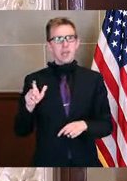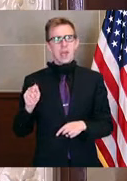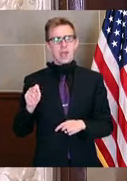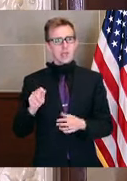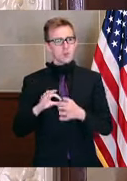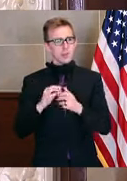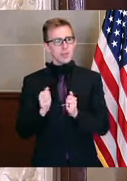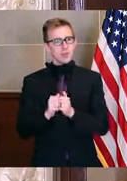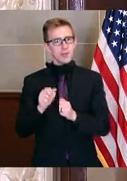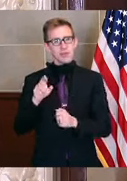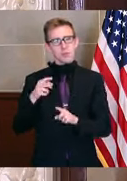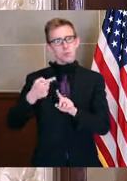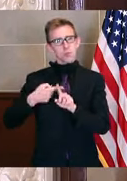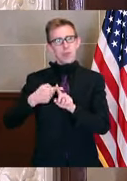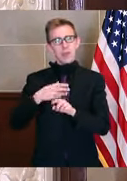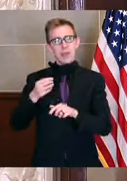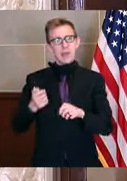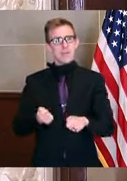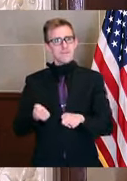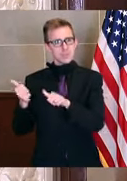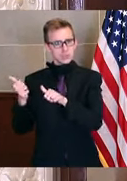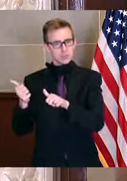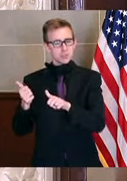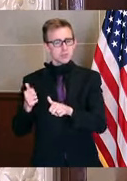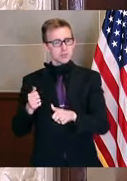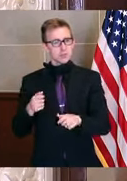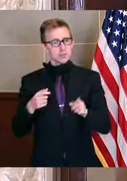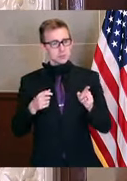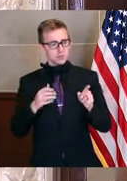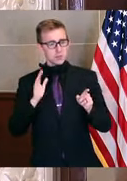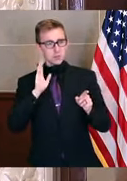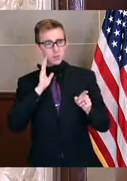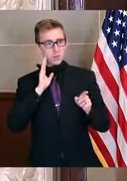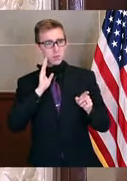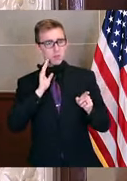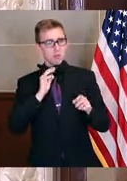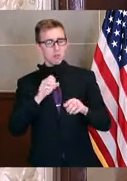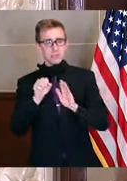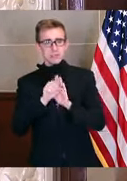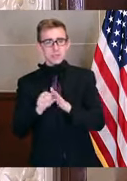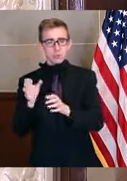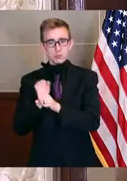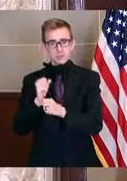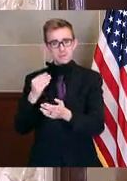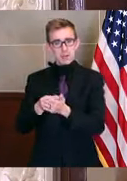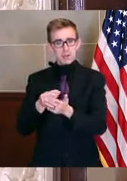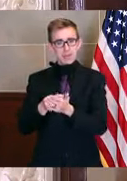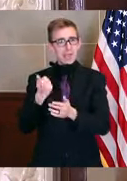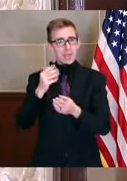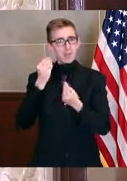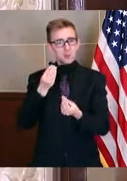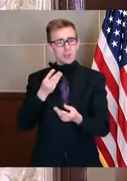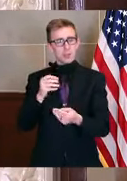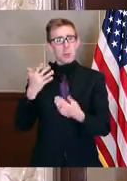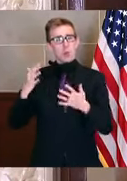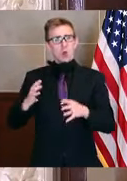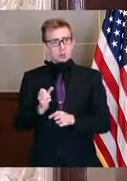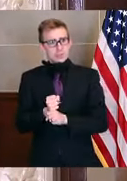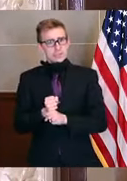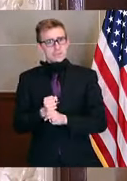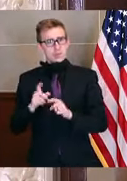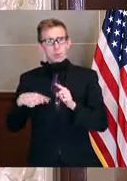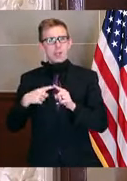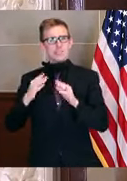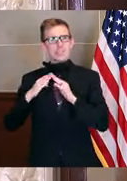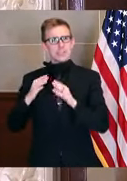rent and evictions, any idea when the state will be receiving that money? If we or maybe we've already received some of it or when the cities can expect